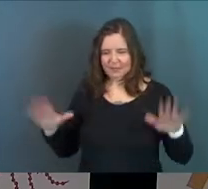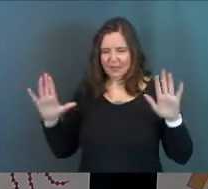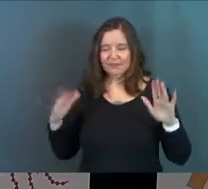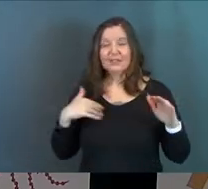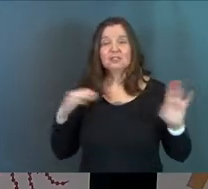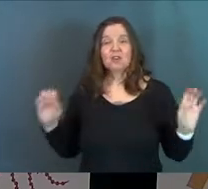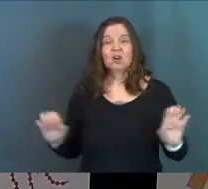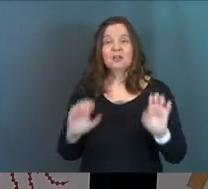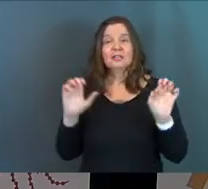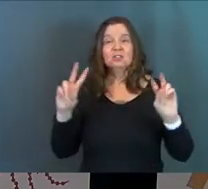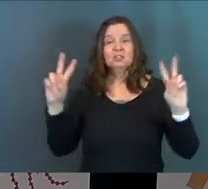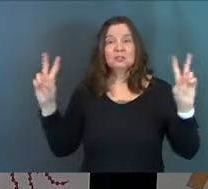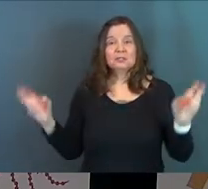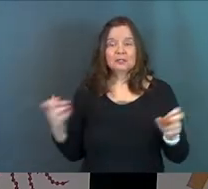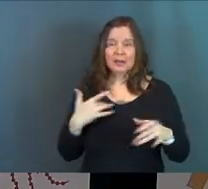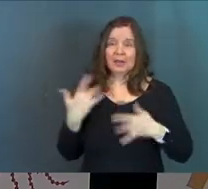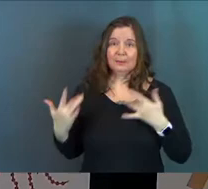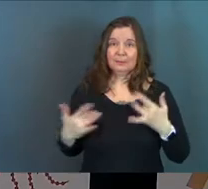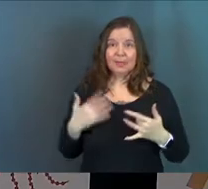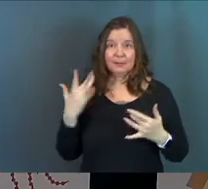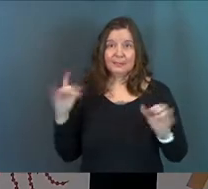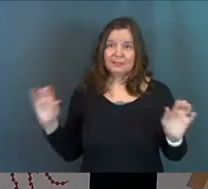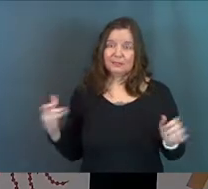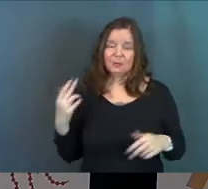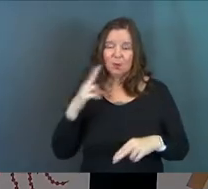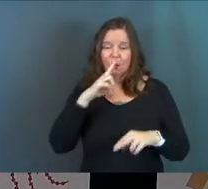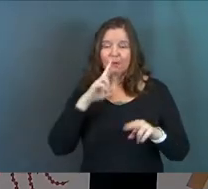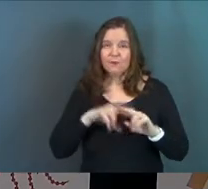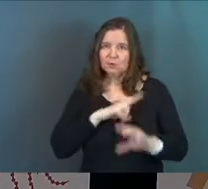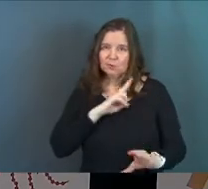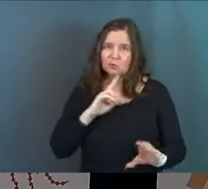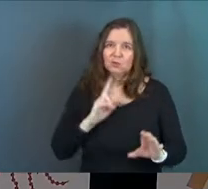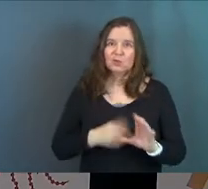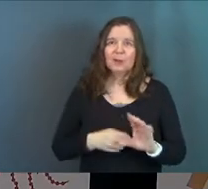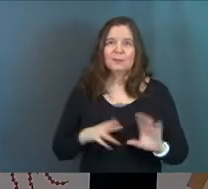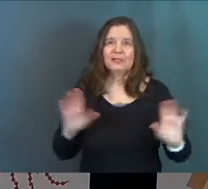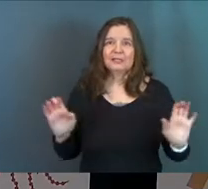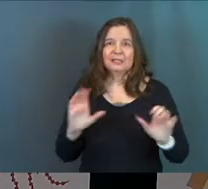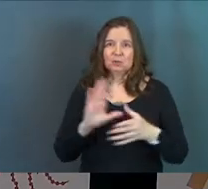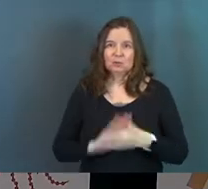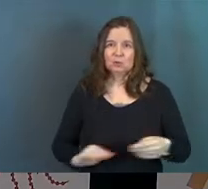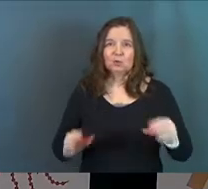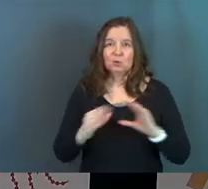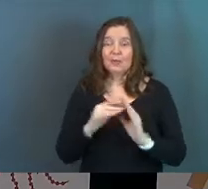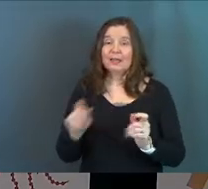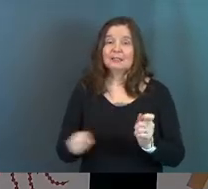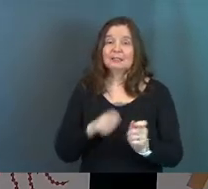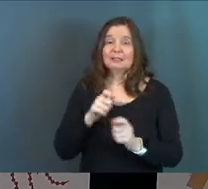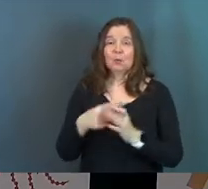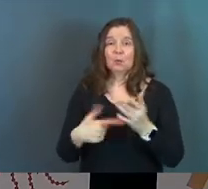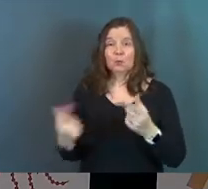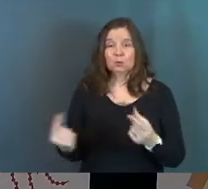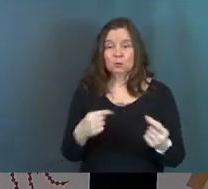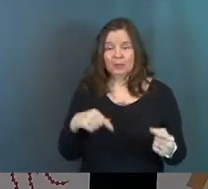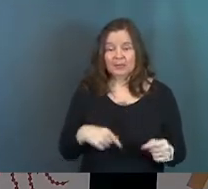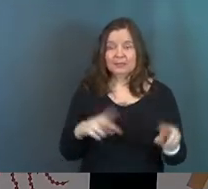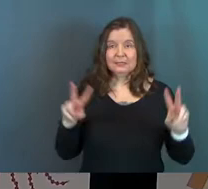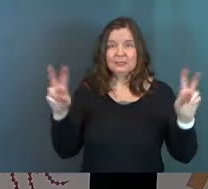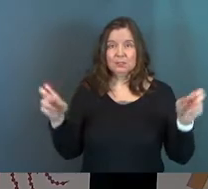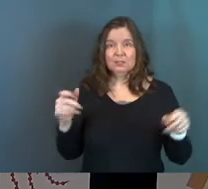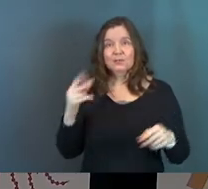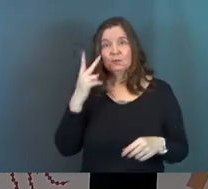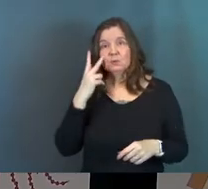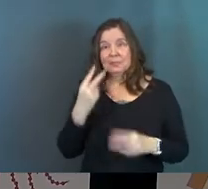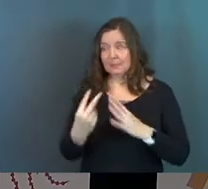And I'm super excited about this because it's Easter and it's always fun to jump into the Easter story. And that's exactly what we're going to do in this series.